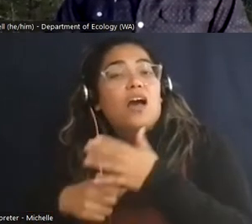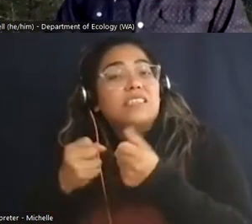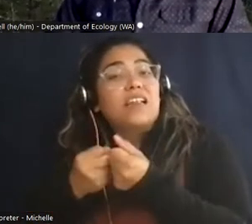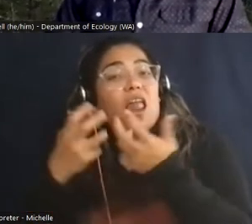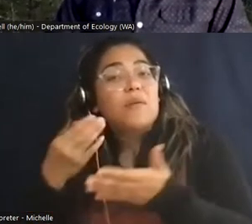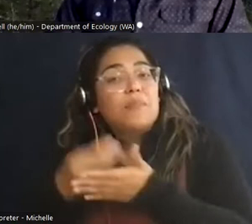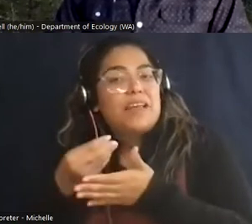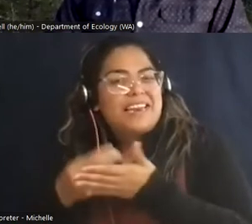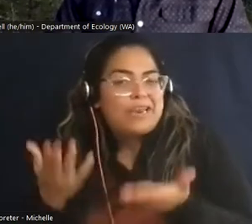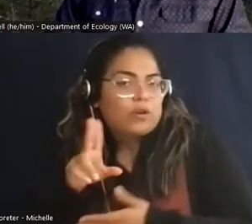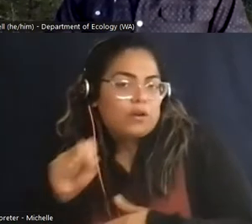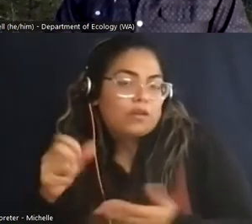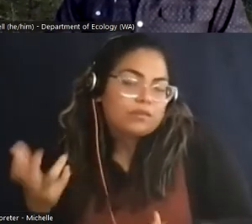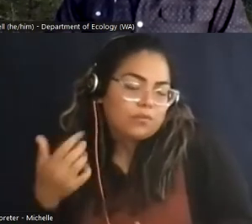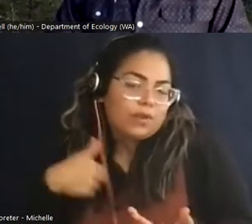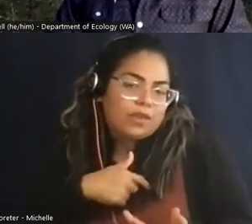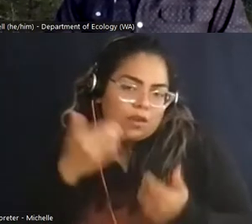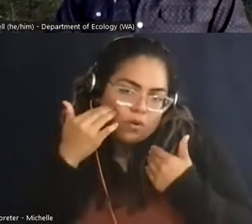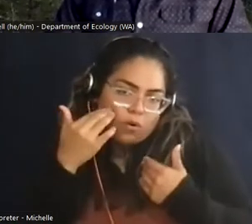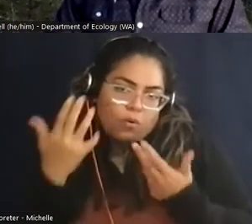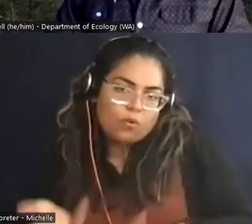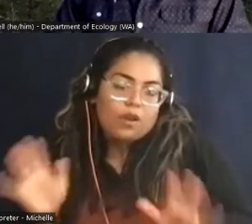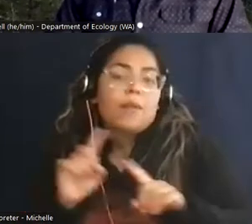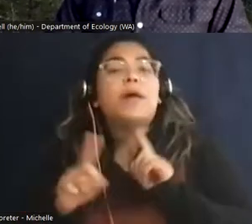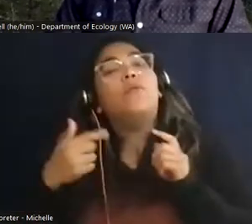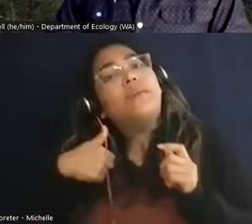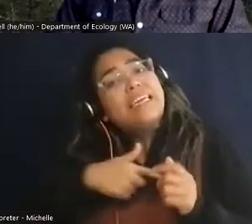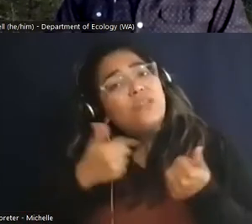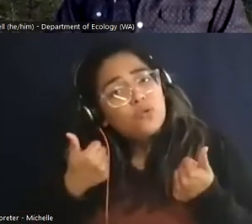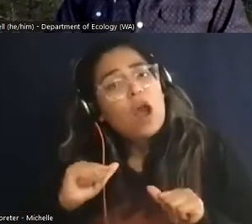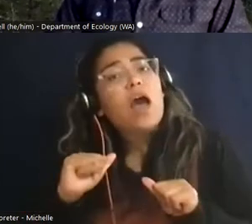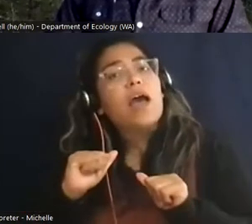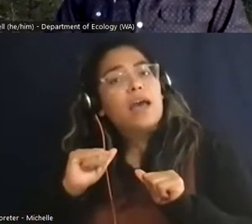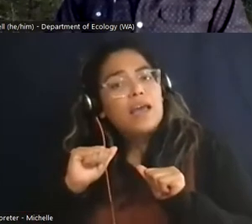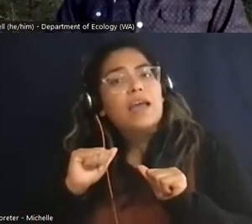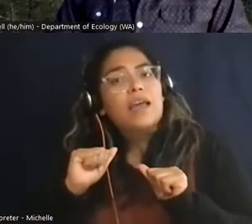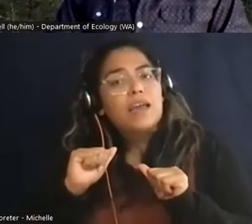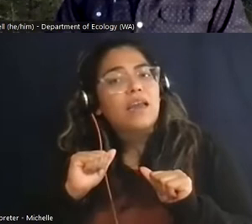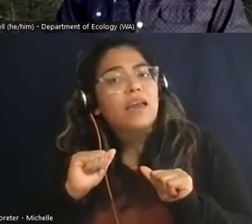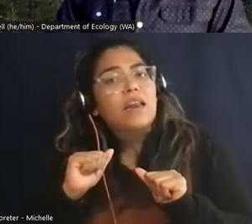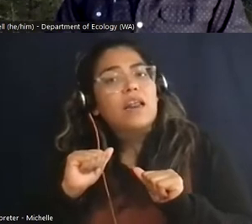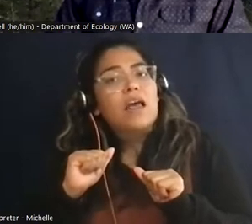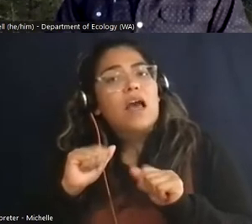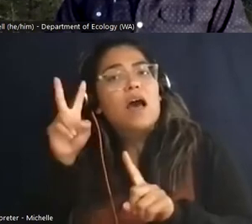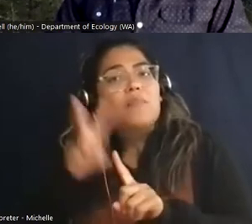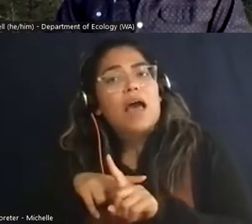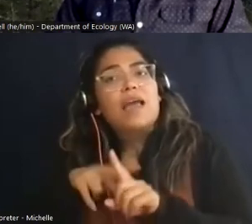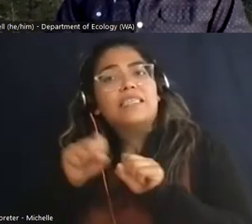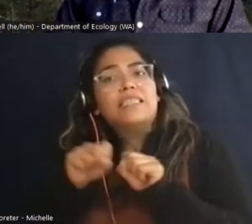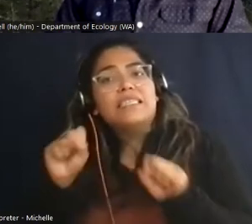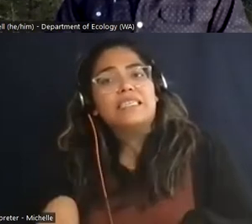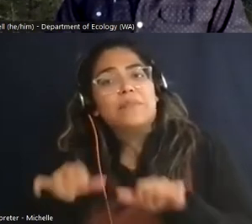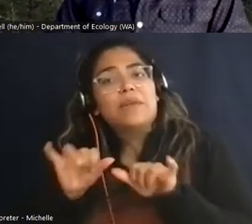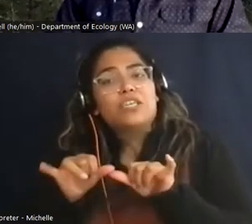probably all know. But we do make an effort to apply systems engineering approach to